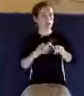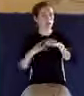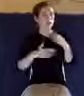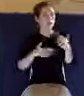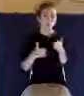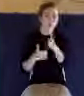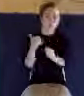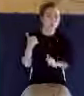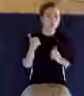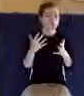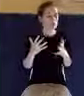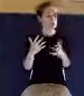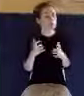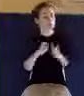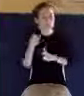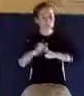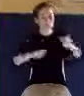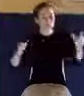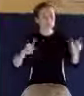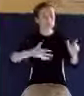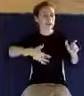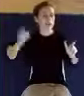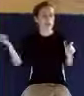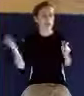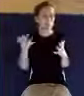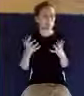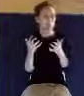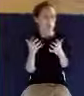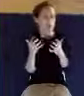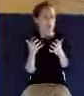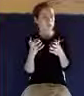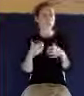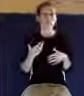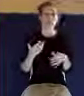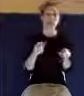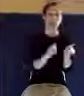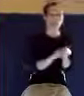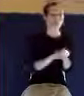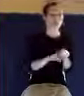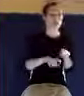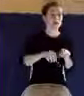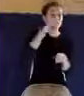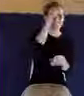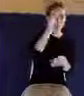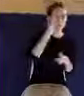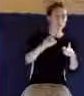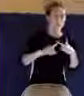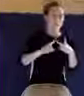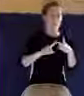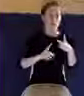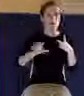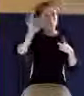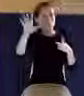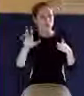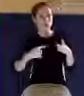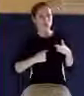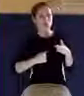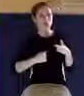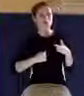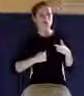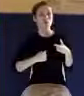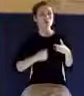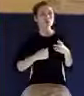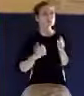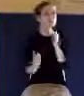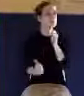But my greatest desire as a father and as a pastor, my greatest desire is that all of my